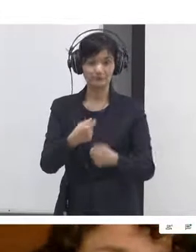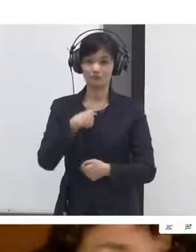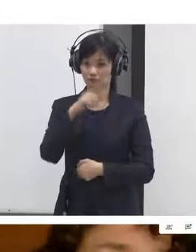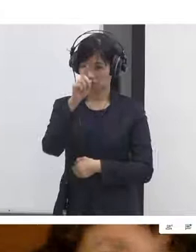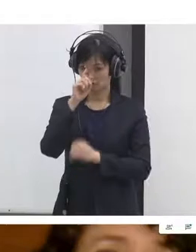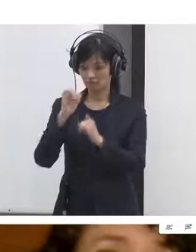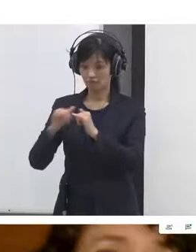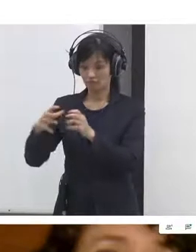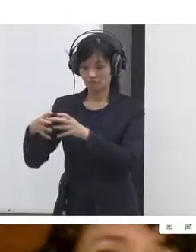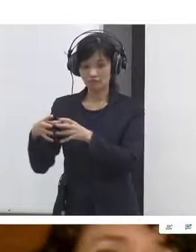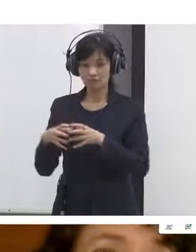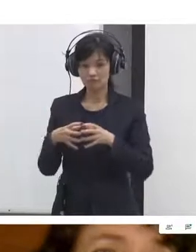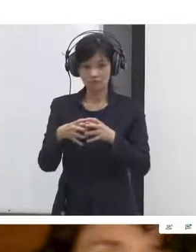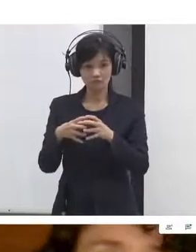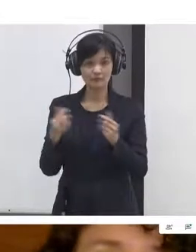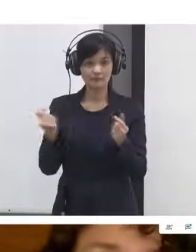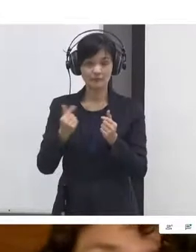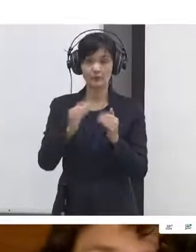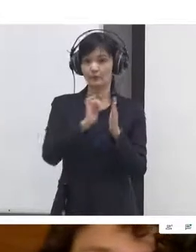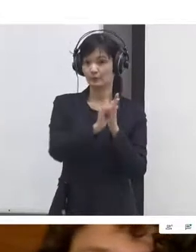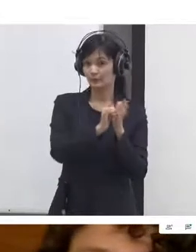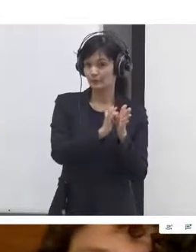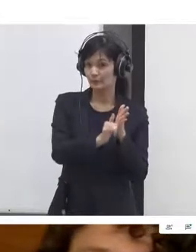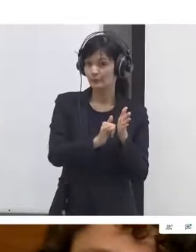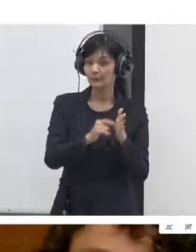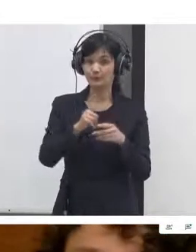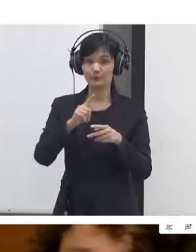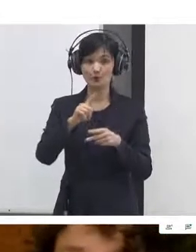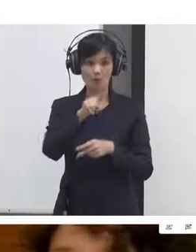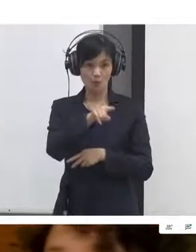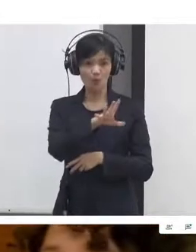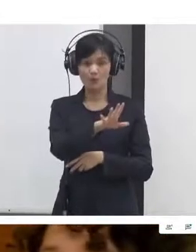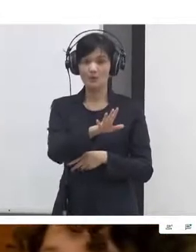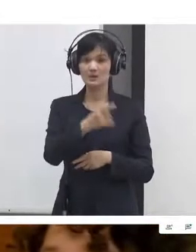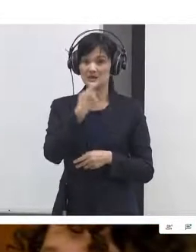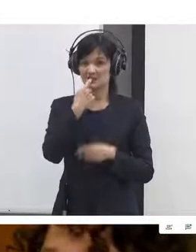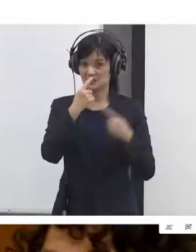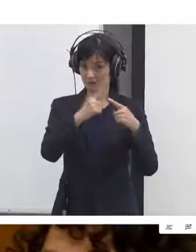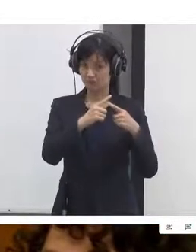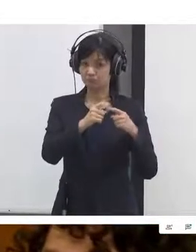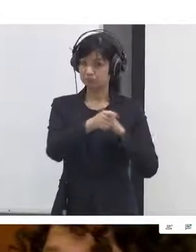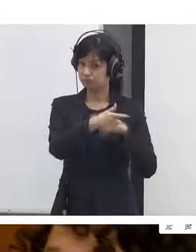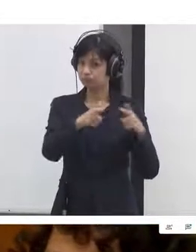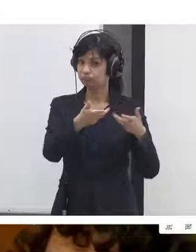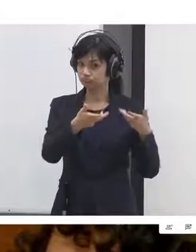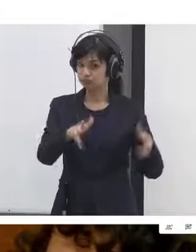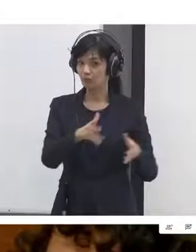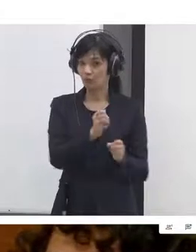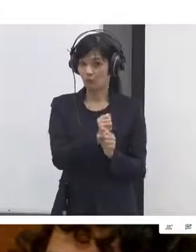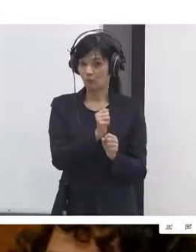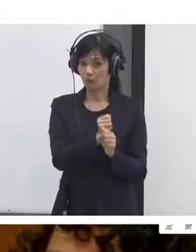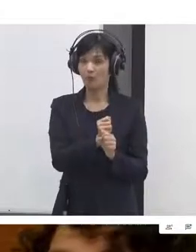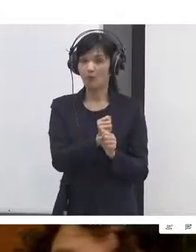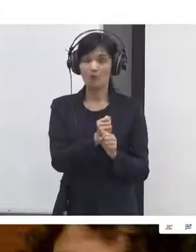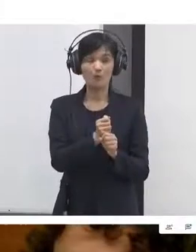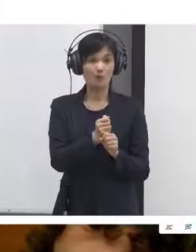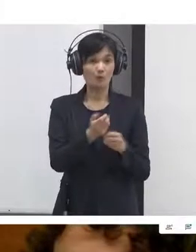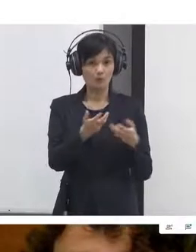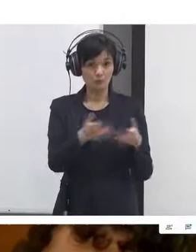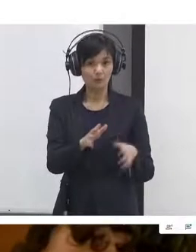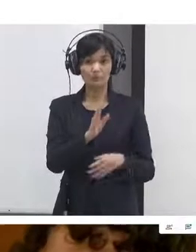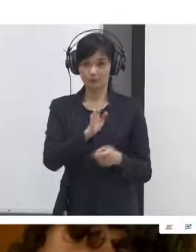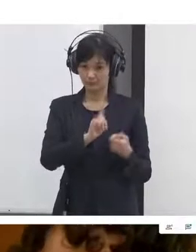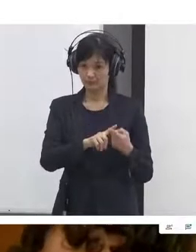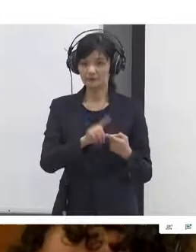City there may be a lot of white people doing a bunch of stuff but the assembly that we're demanding will be